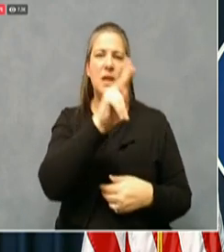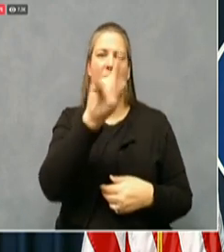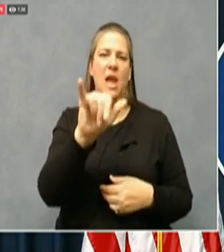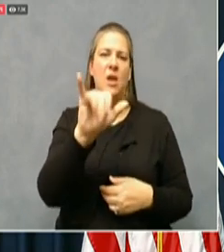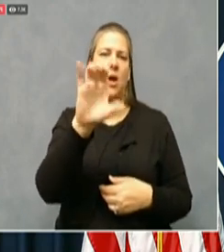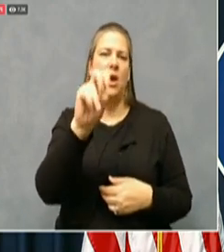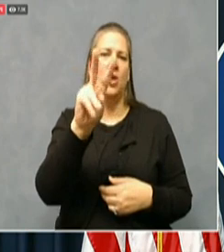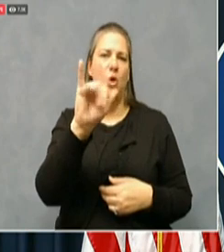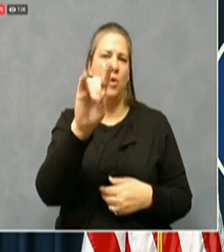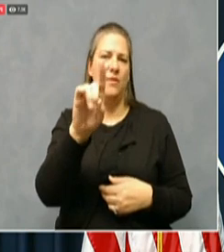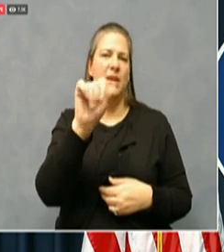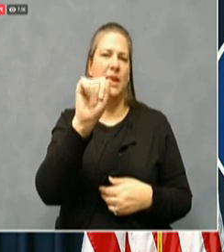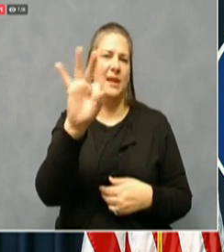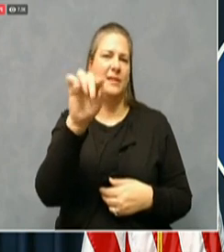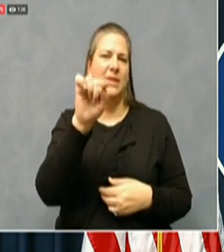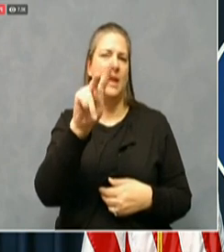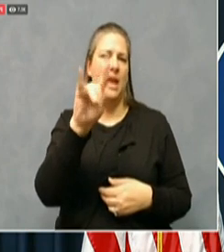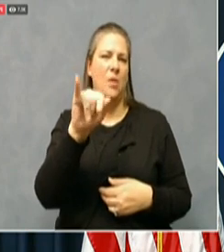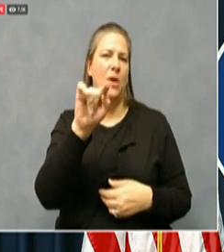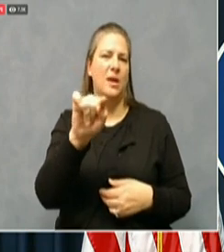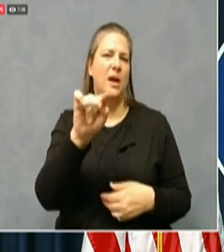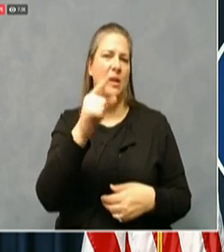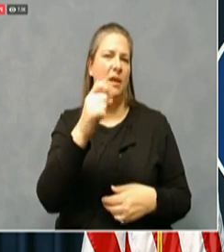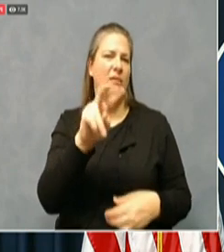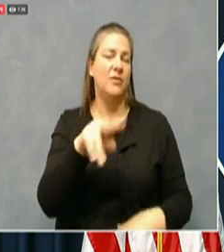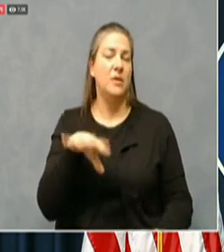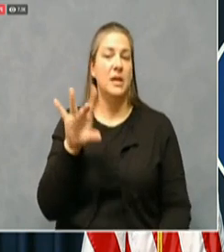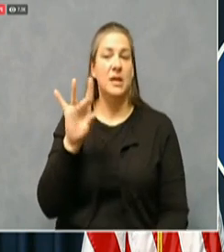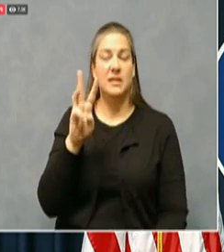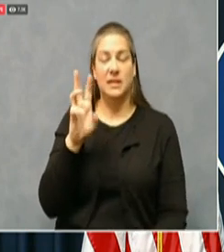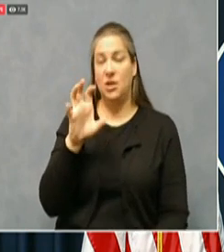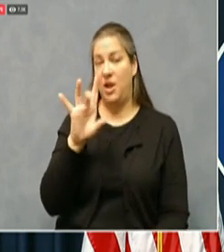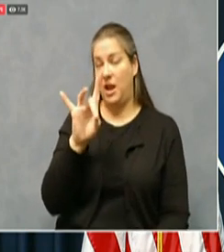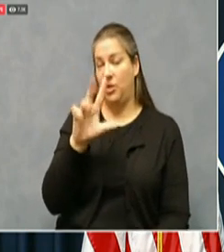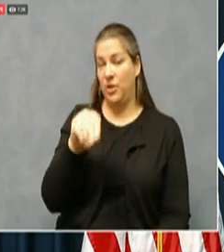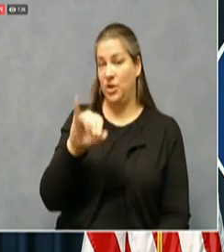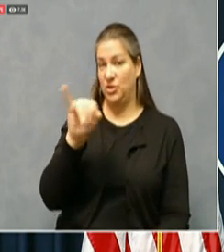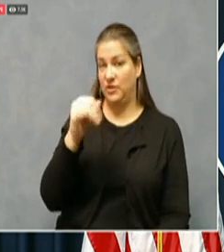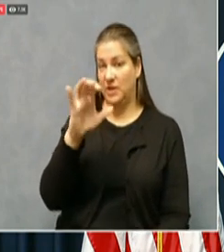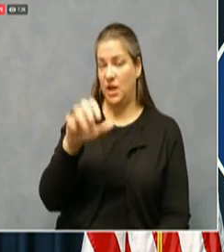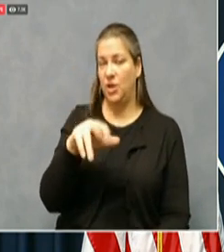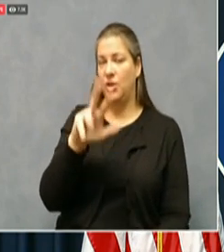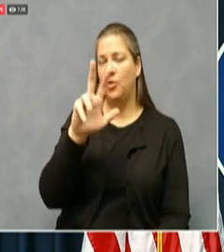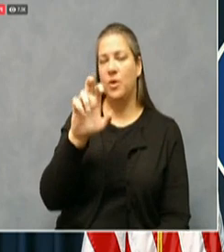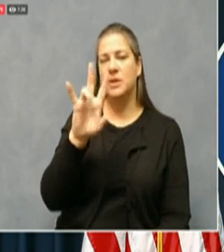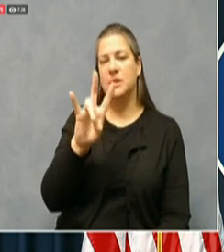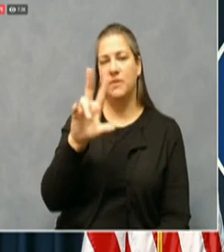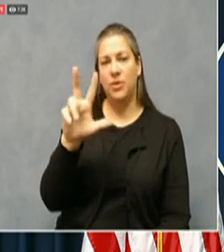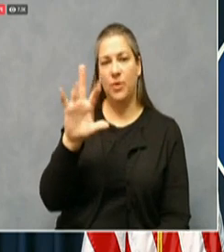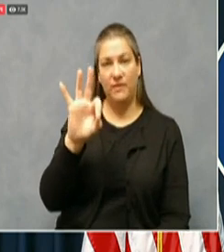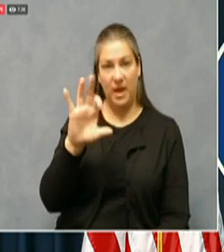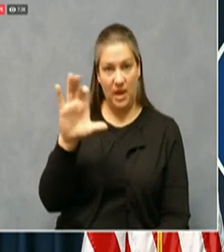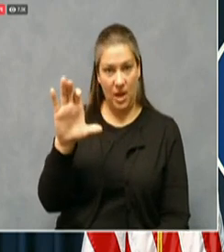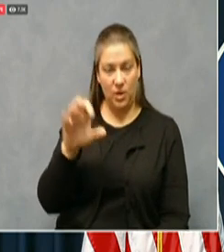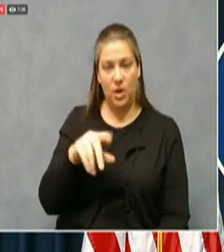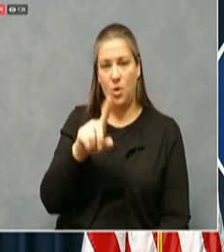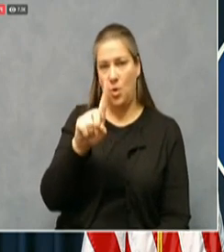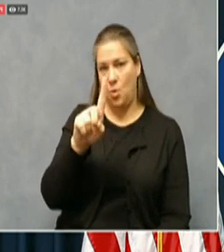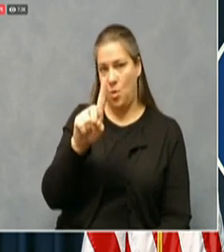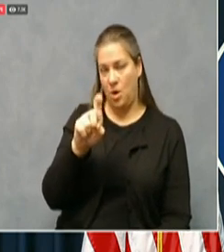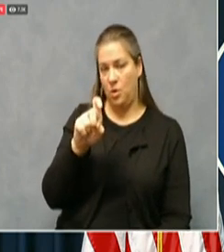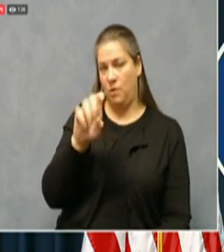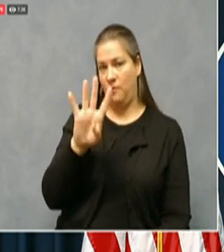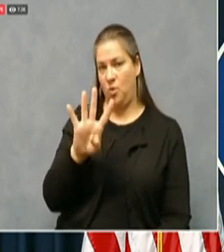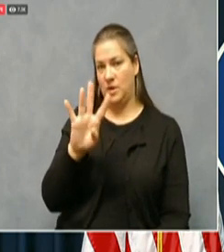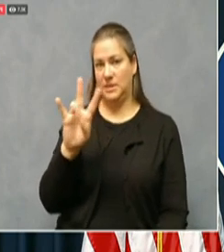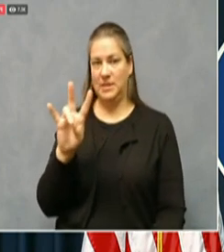dot gov but 683 in Jefferson, 373 and Fayette, 147 and